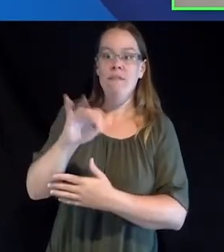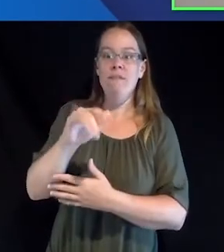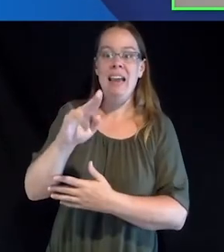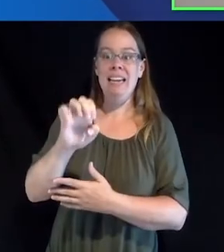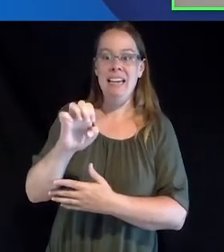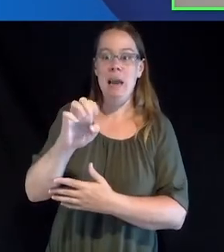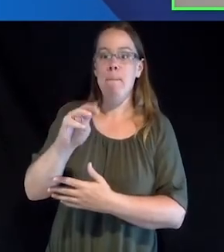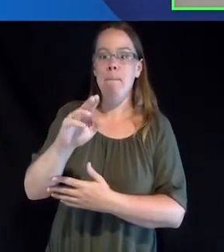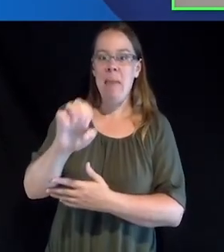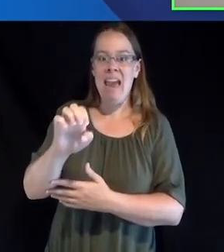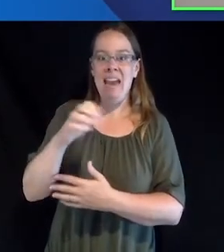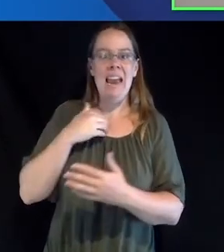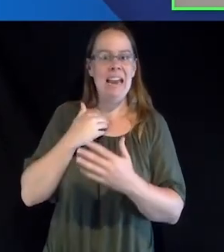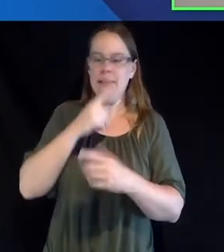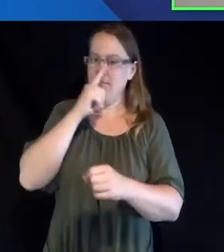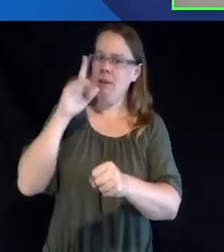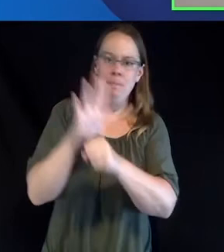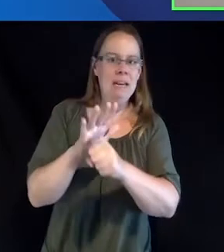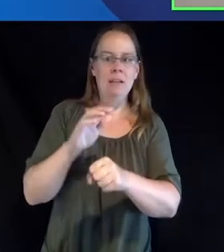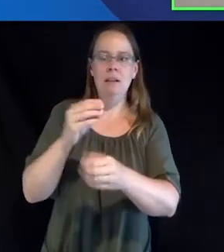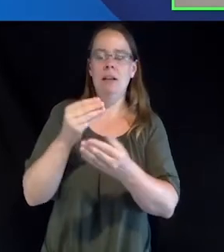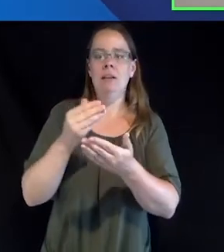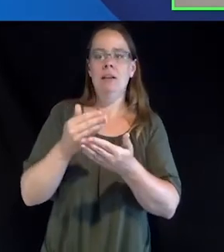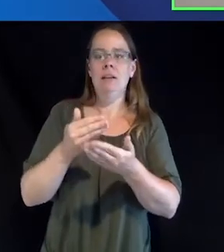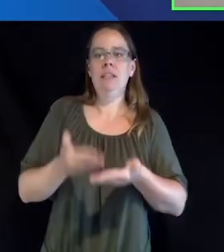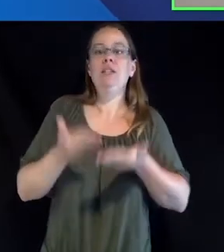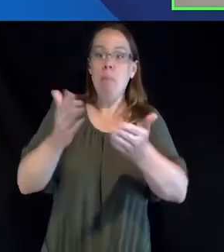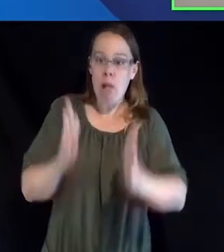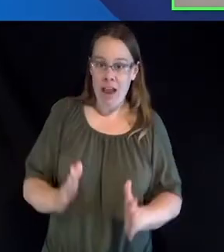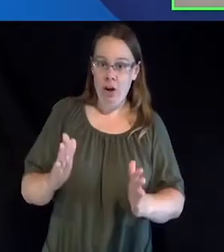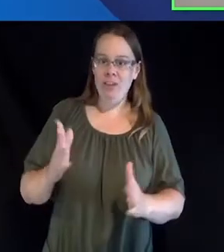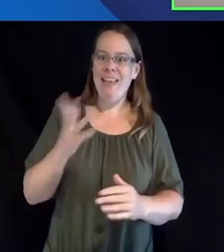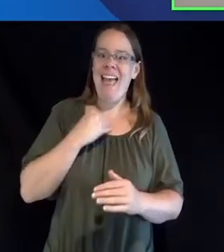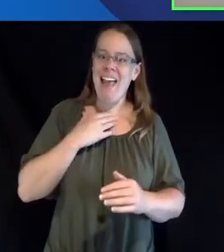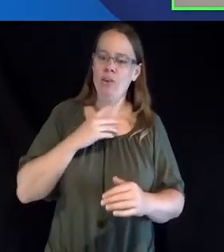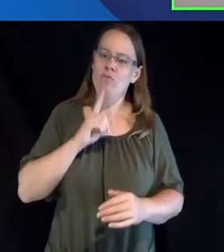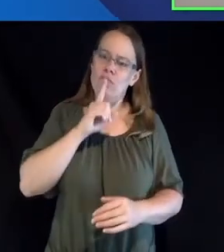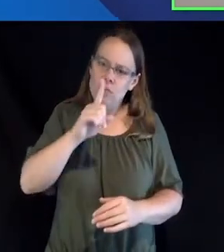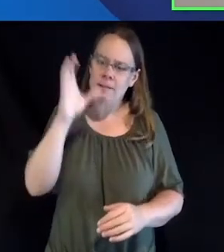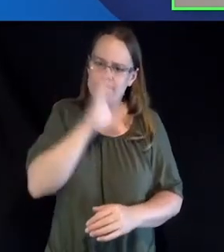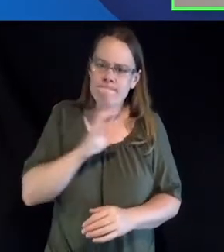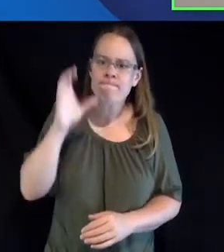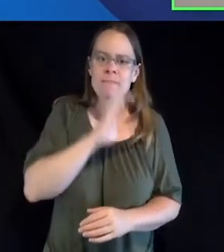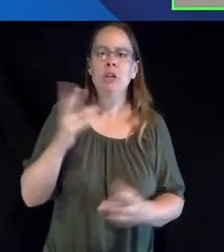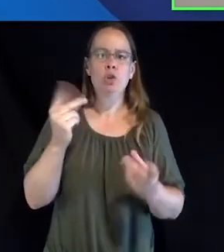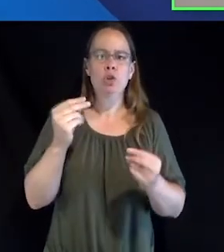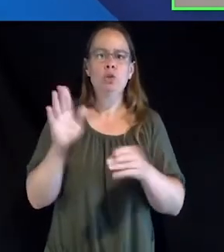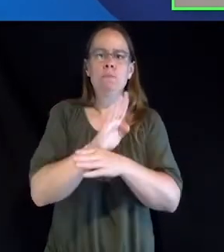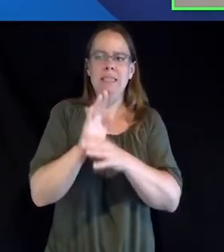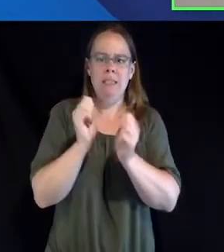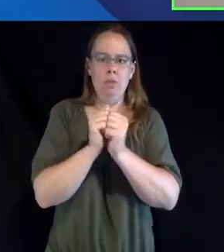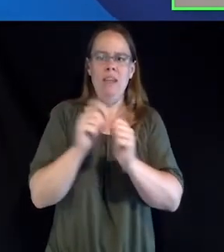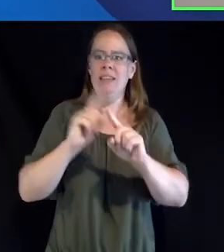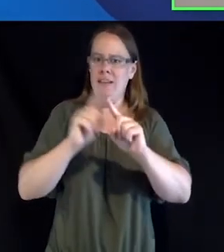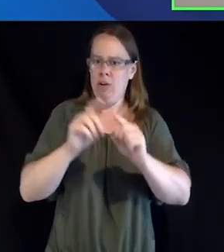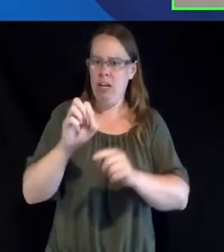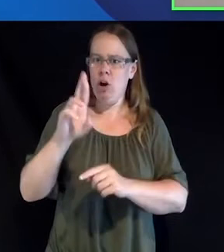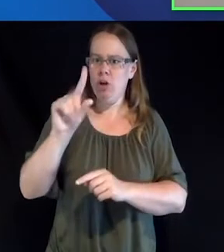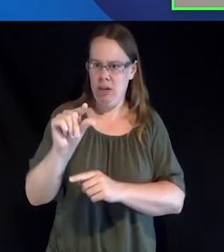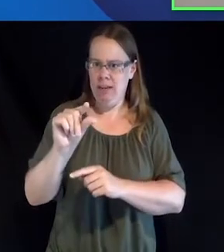do business with them. We involve our ERG members in conferences and trade shows and matchmaking sessions.